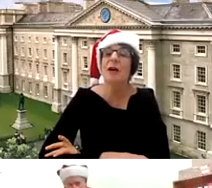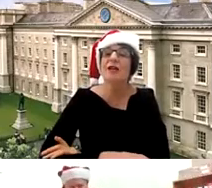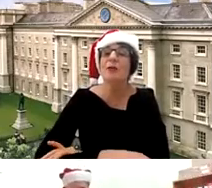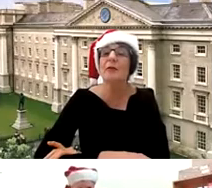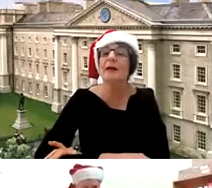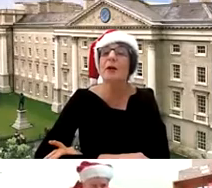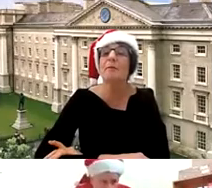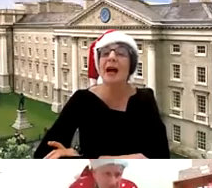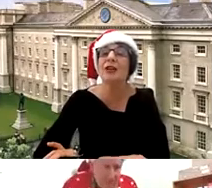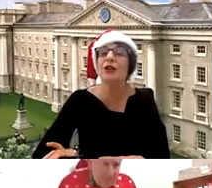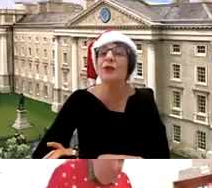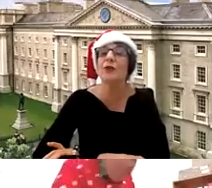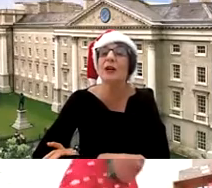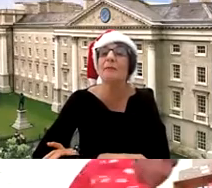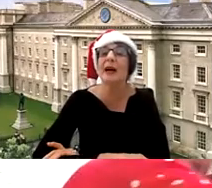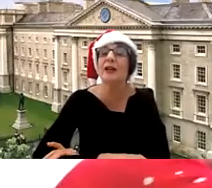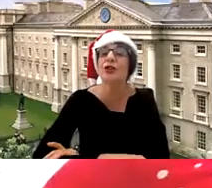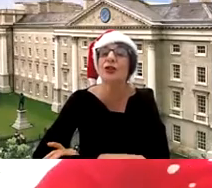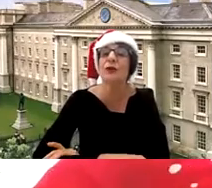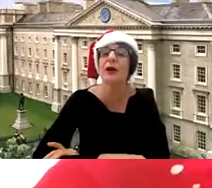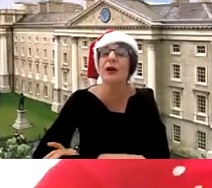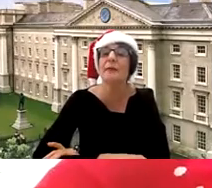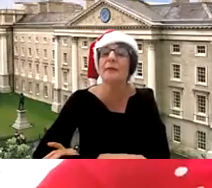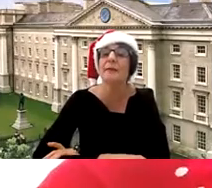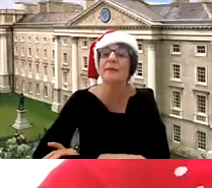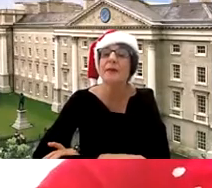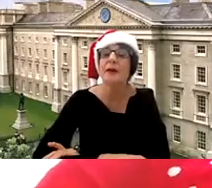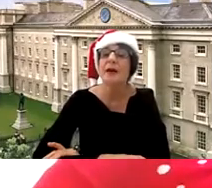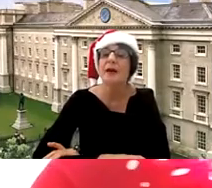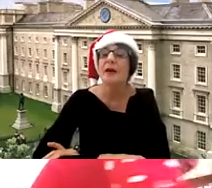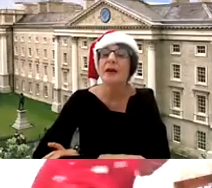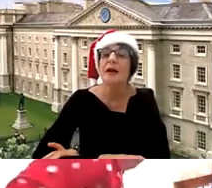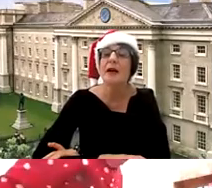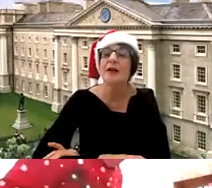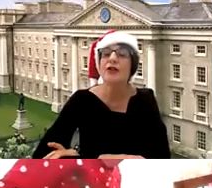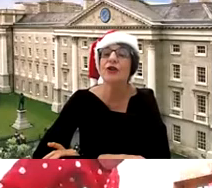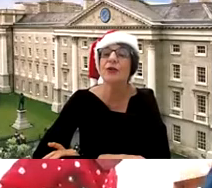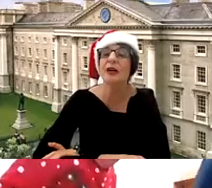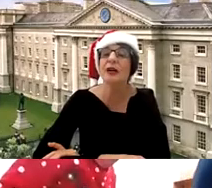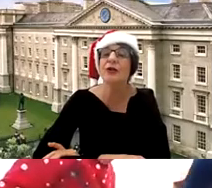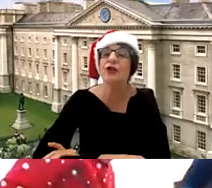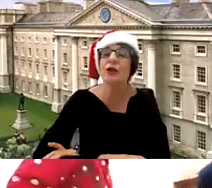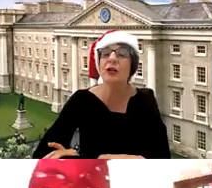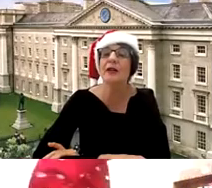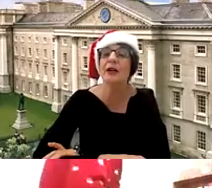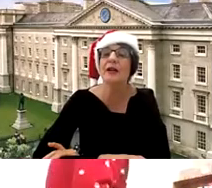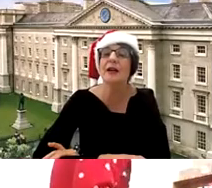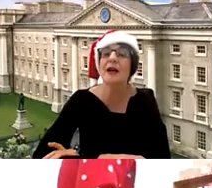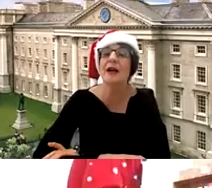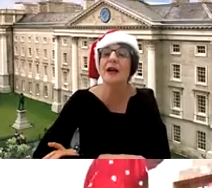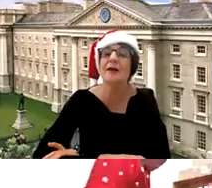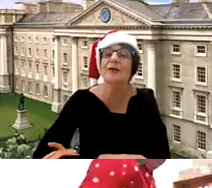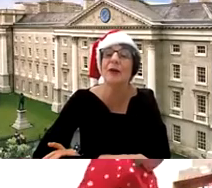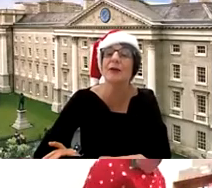okay so we'll really come back to we come back to um uh steward's care shortly then